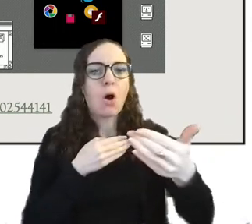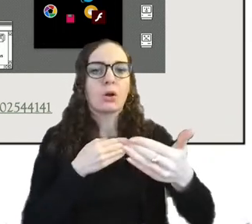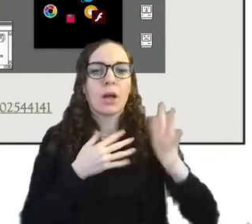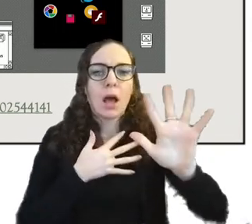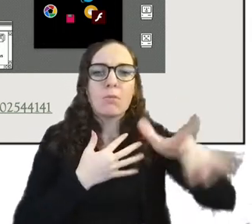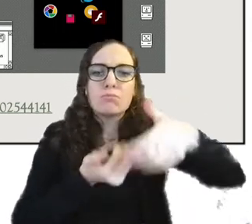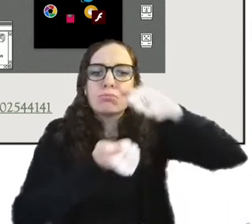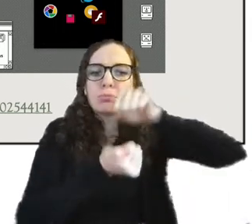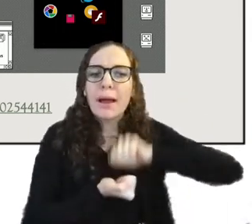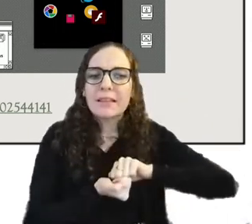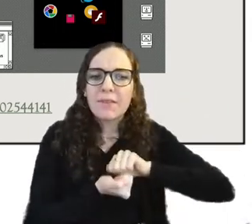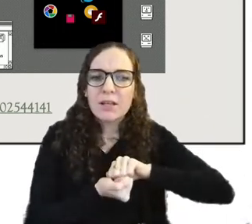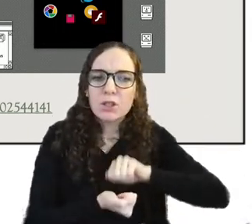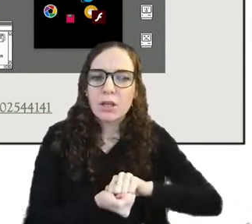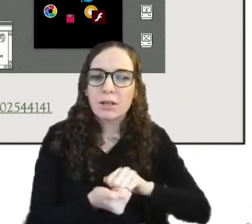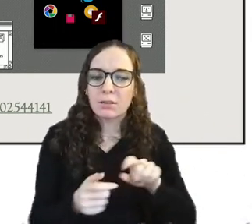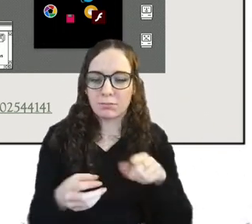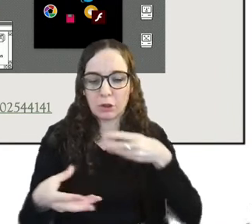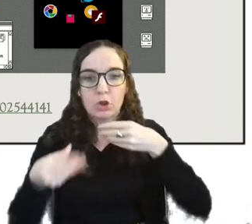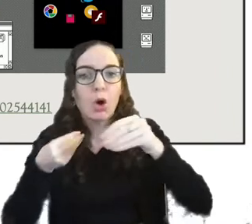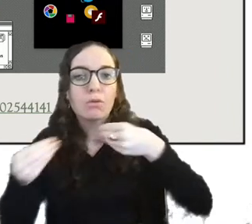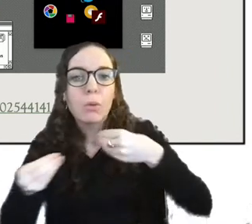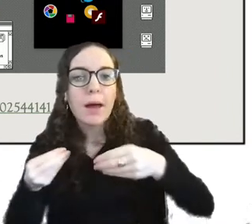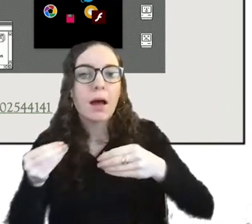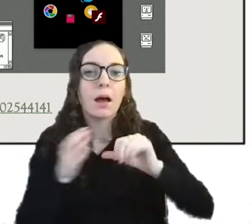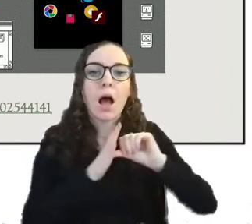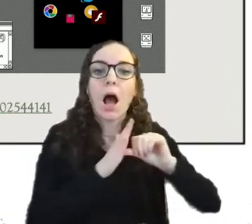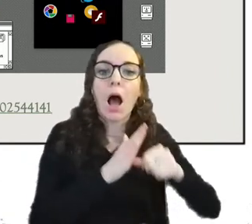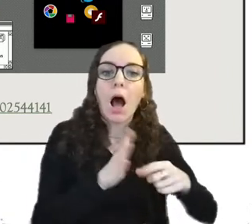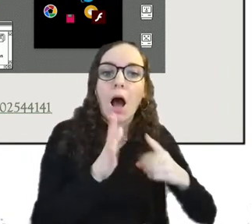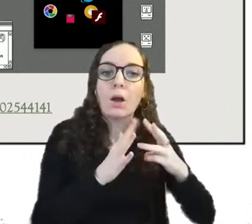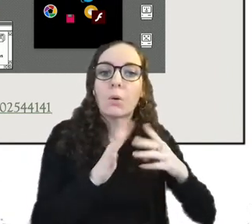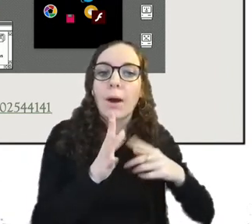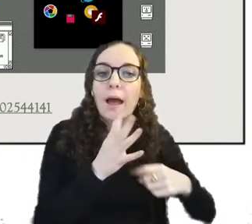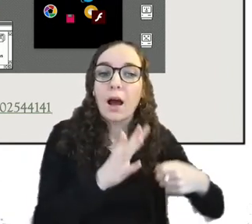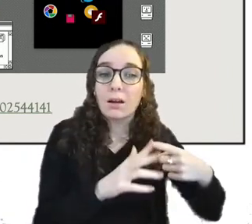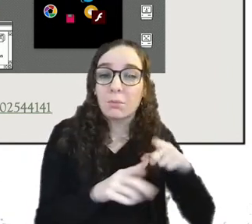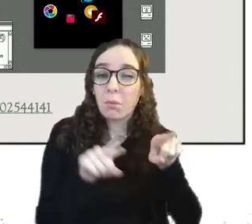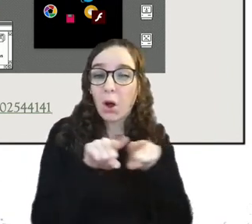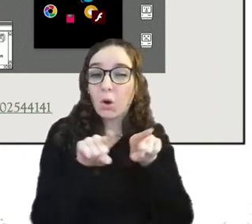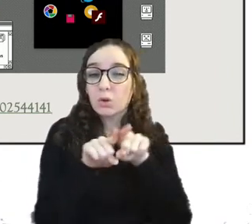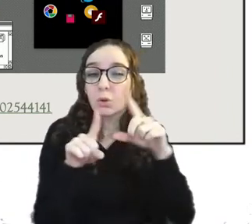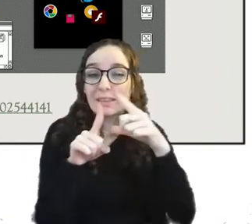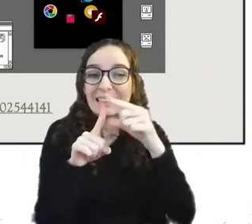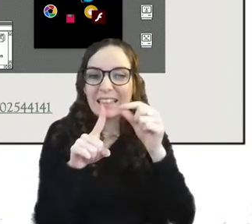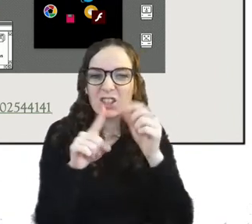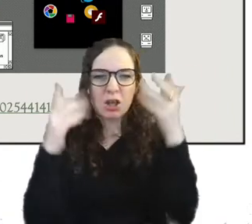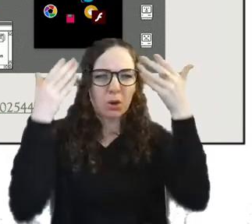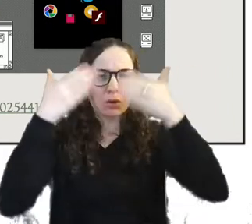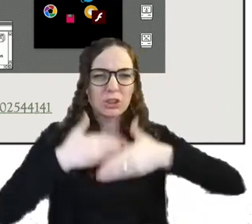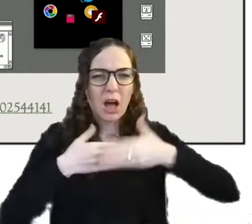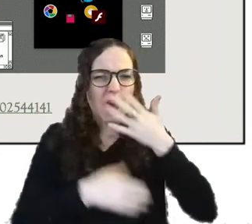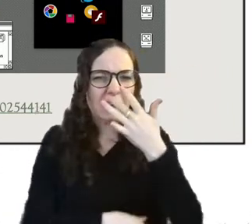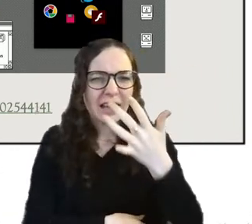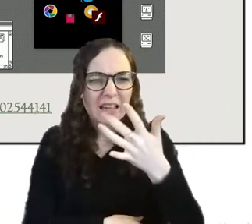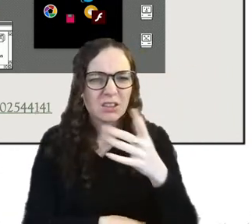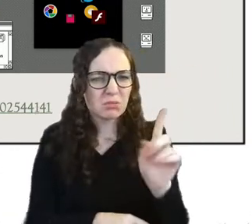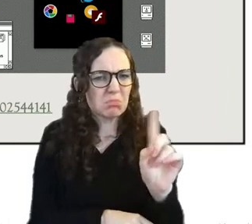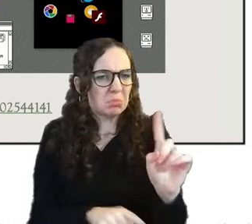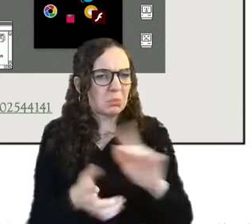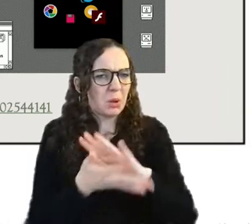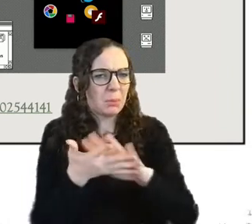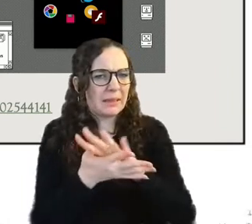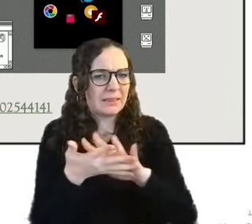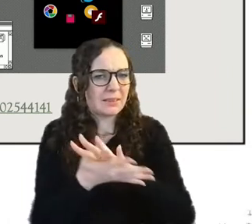but um especially the concept of digital dark age which is this idea that um future generations might